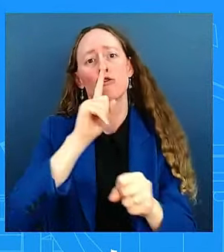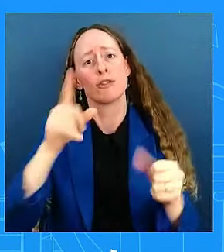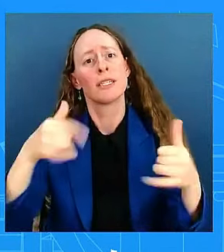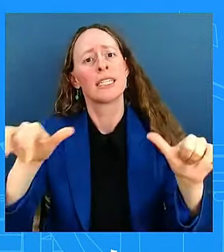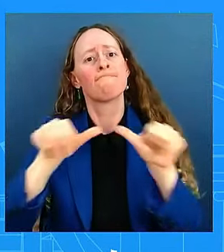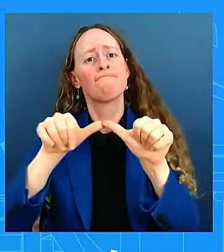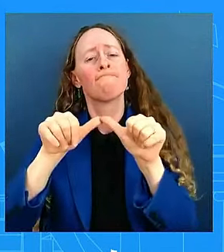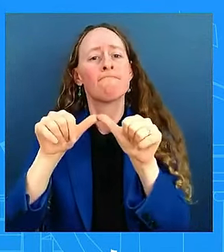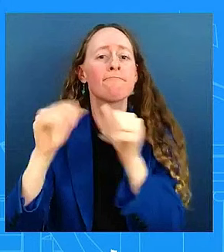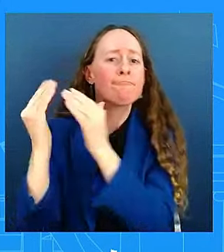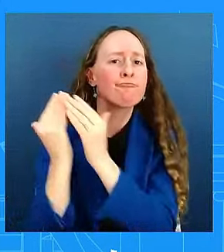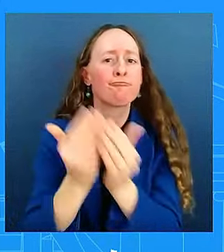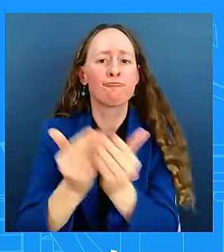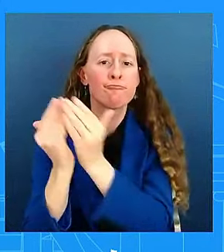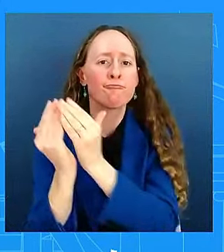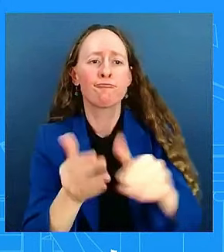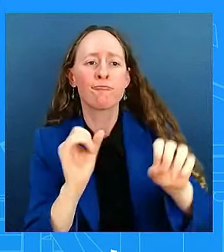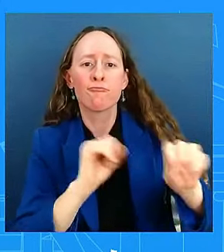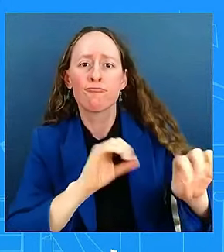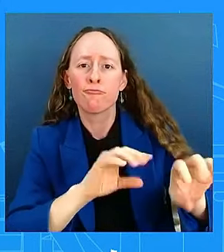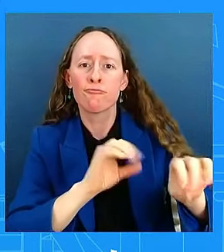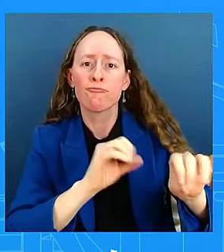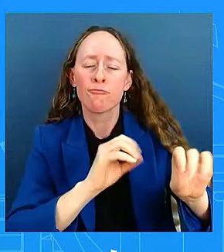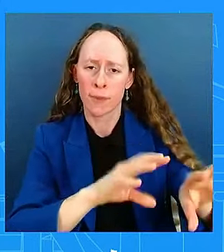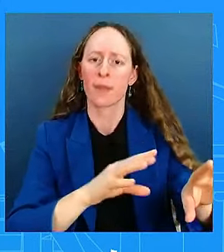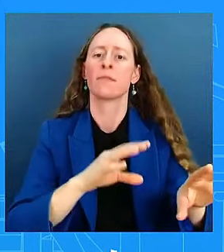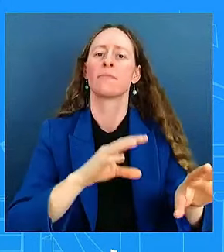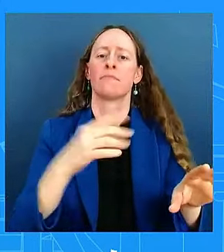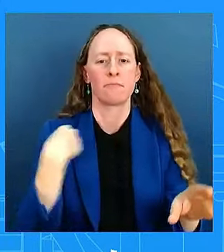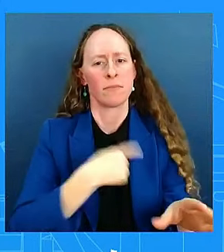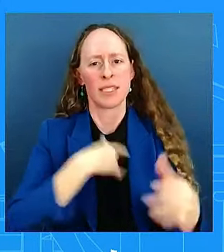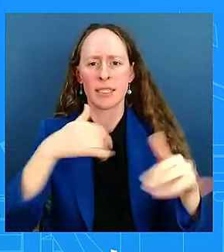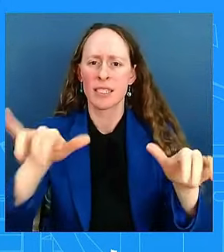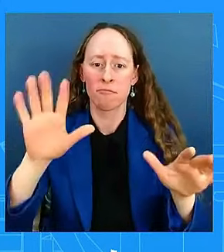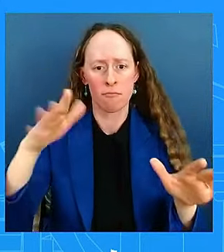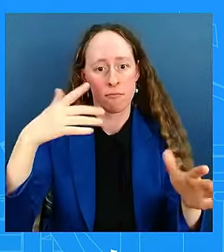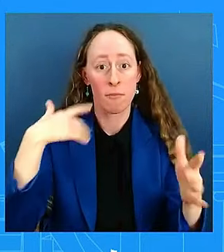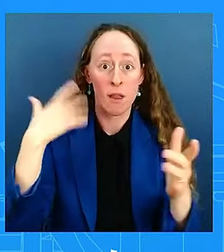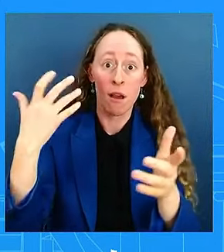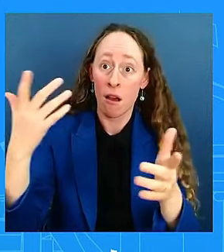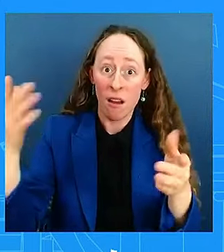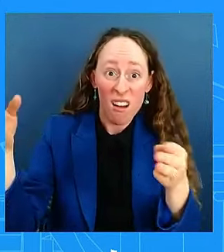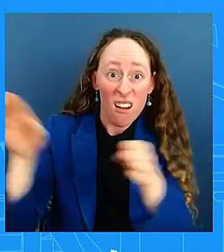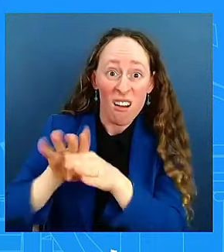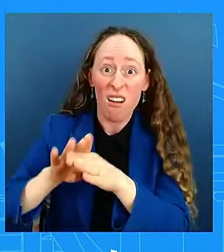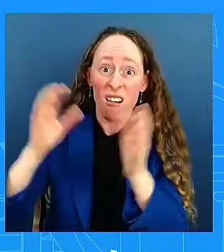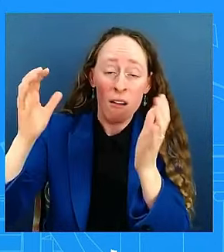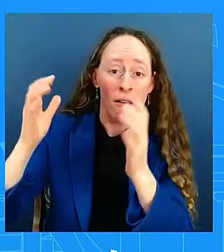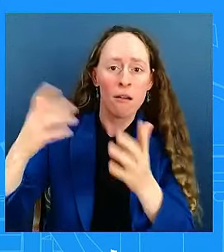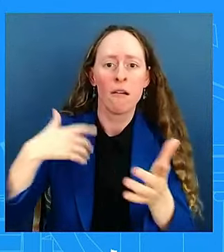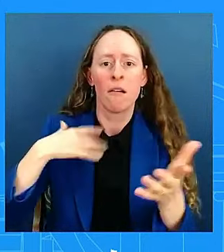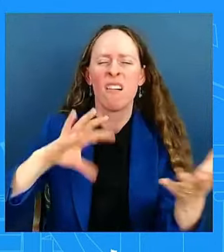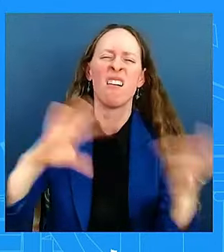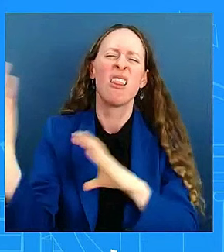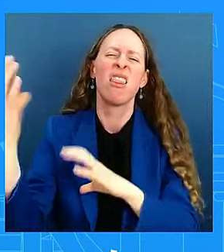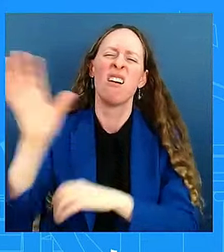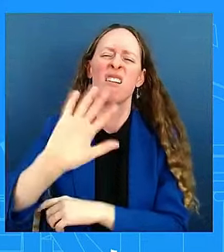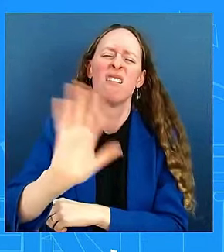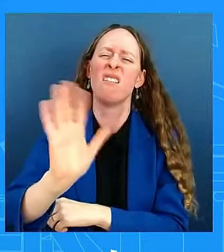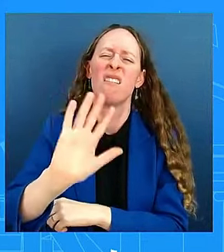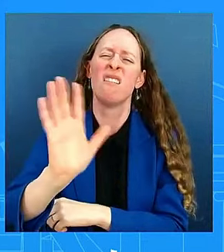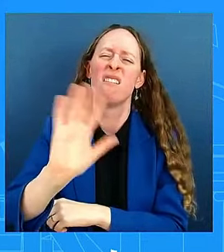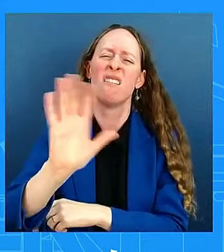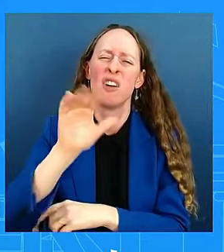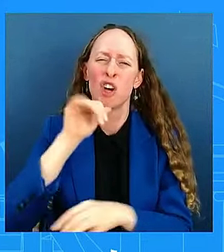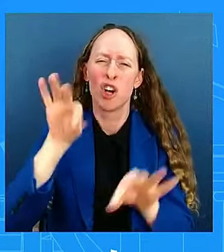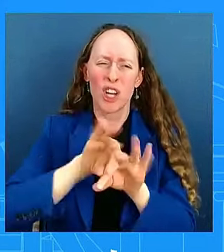avert a crisis at this moment because it's a critical moment. If we didn't do this now, we'd have a real problem. I also want to thank my White